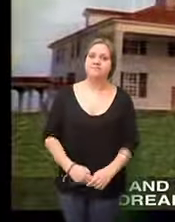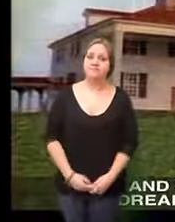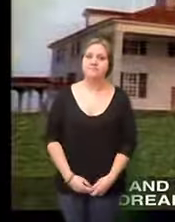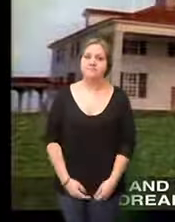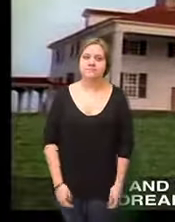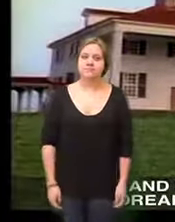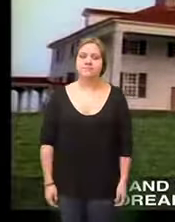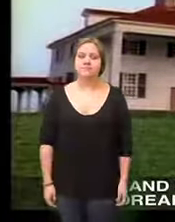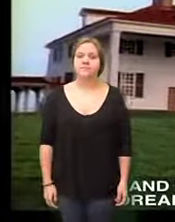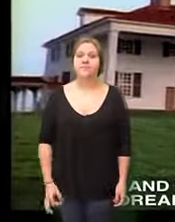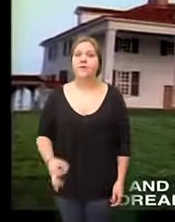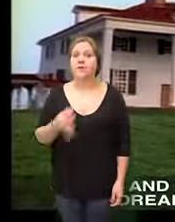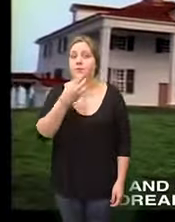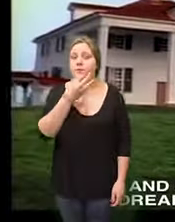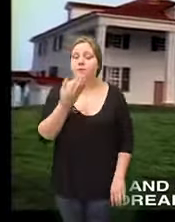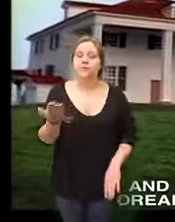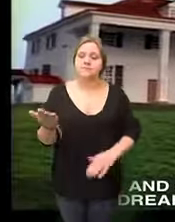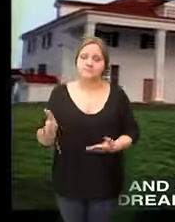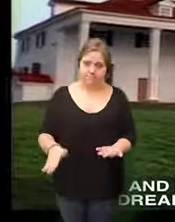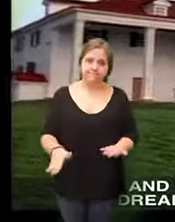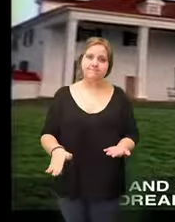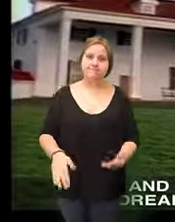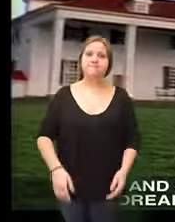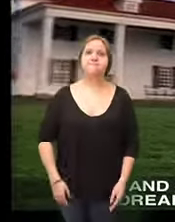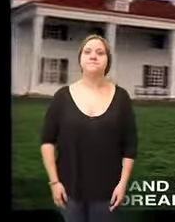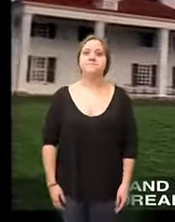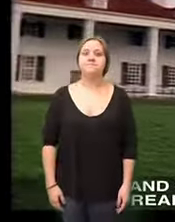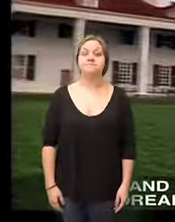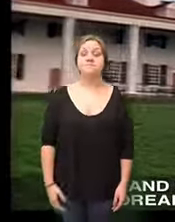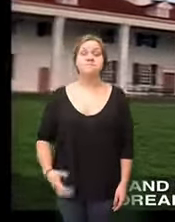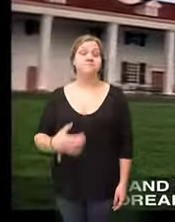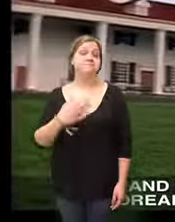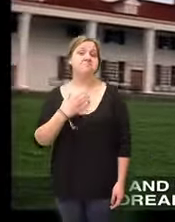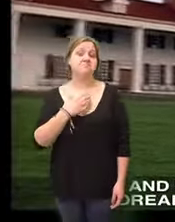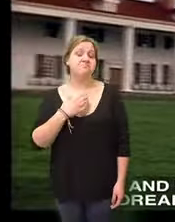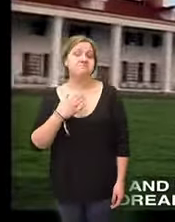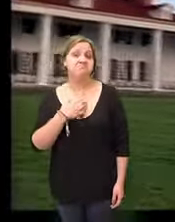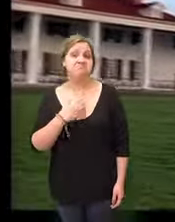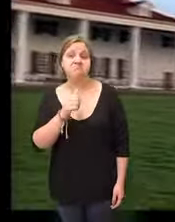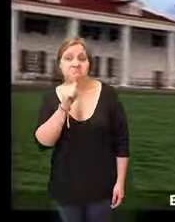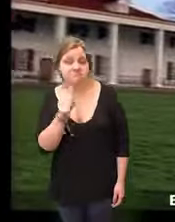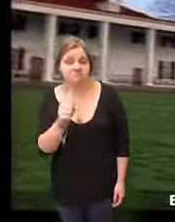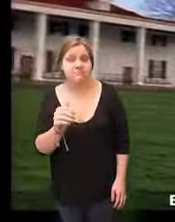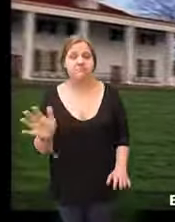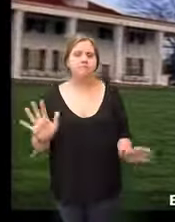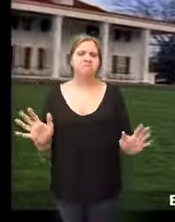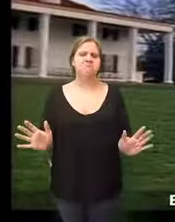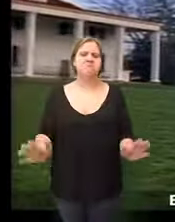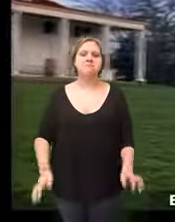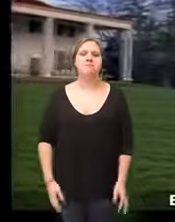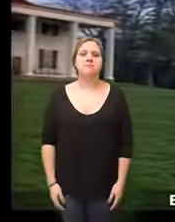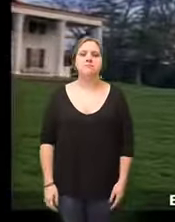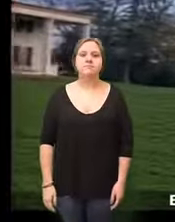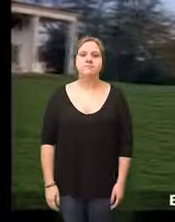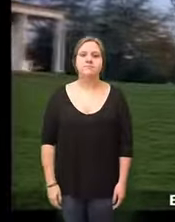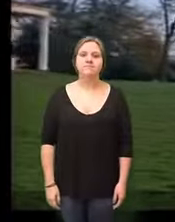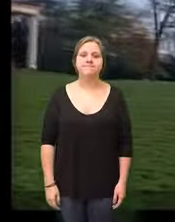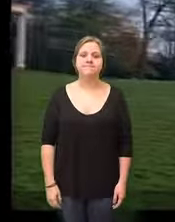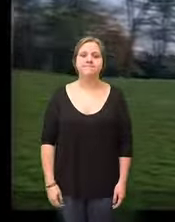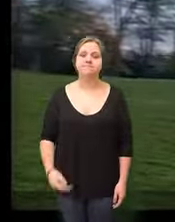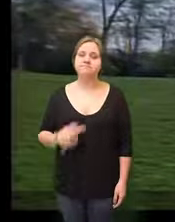family and soon I will be entombed in the dreary mansions of my ancestors but I shall not complain